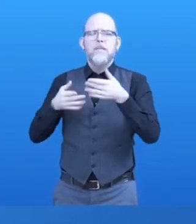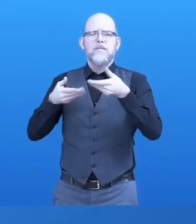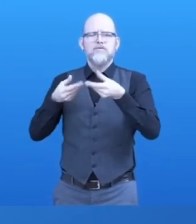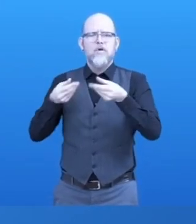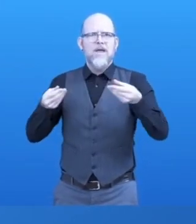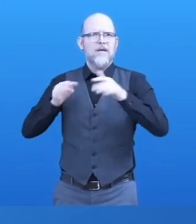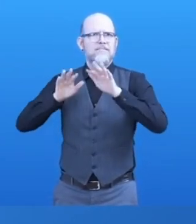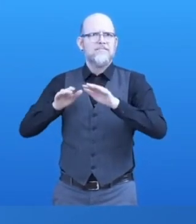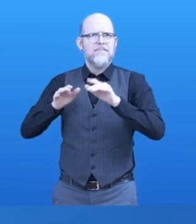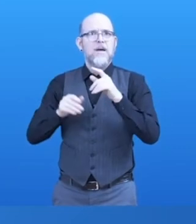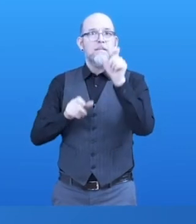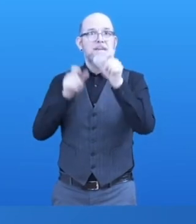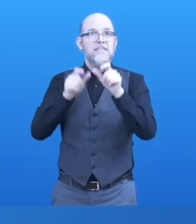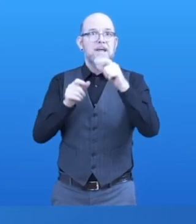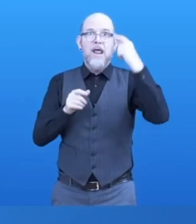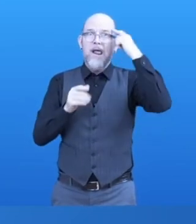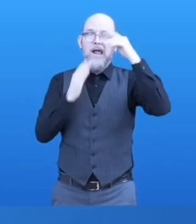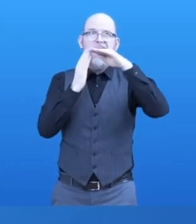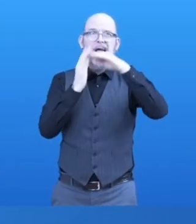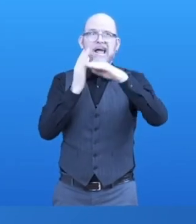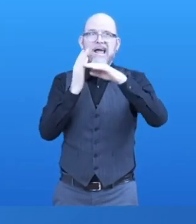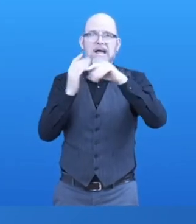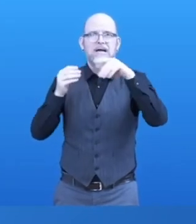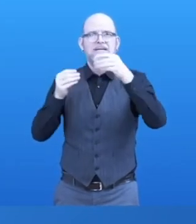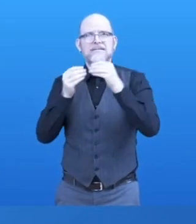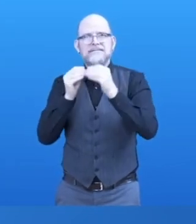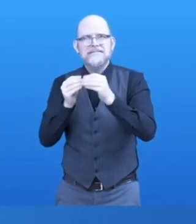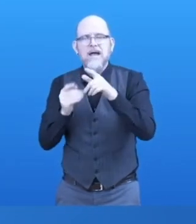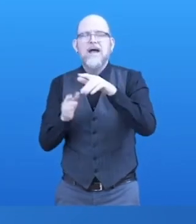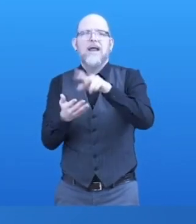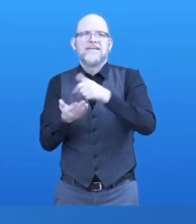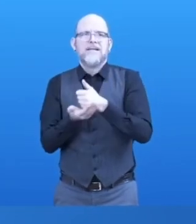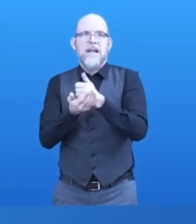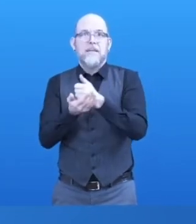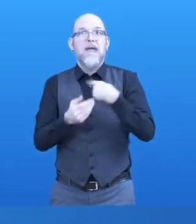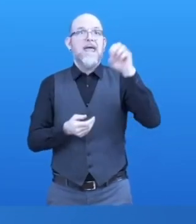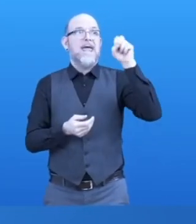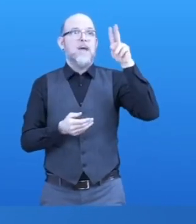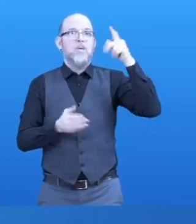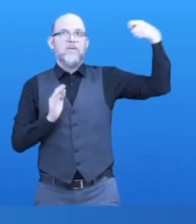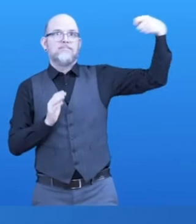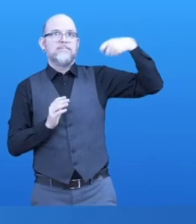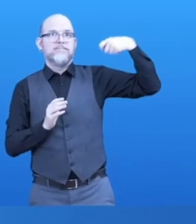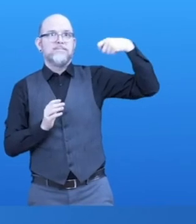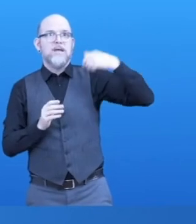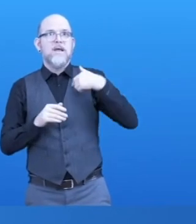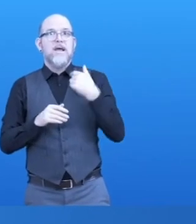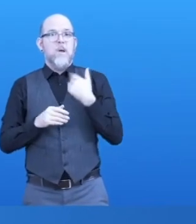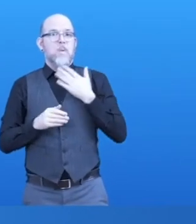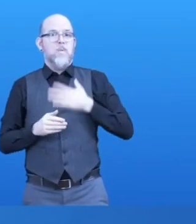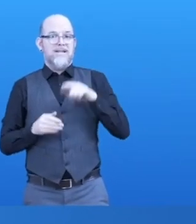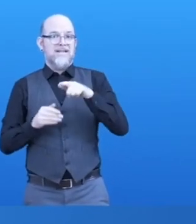project. And it's a software framework that tries to improve the cognitive accessibility of web pages.